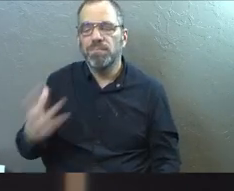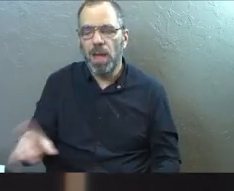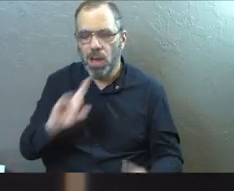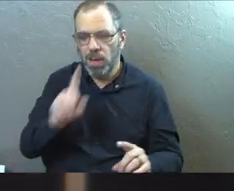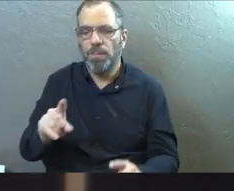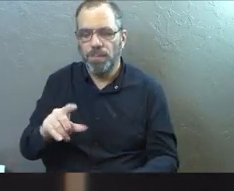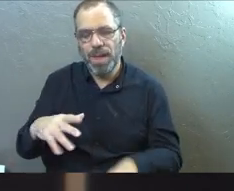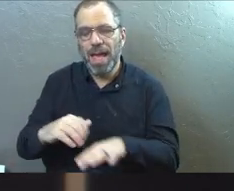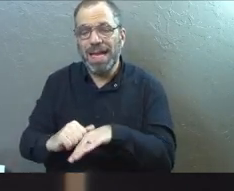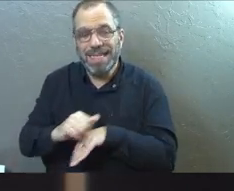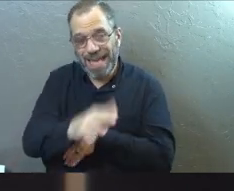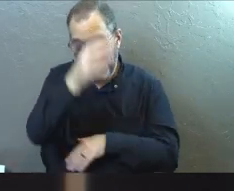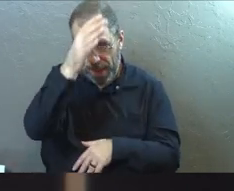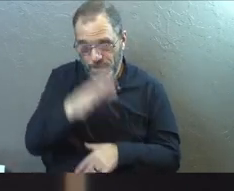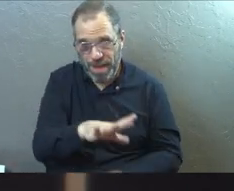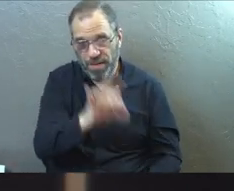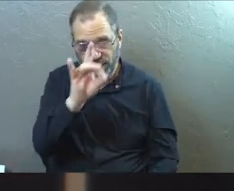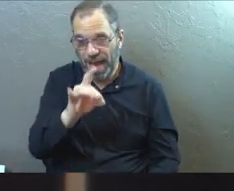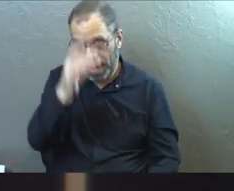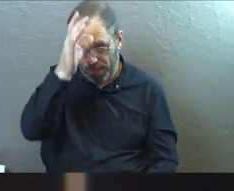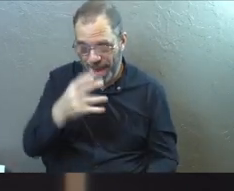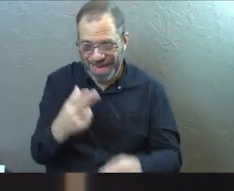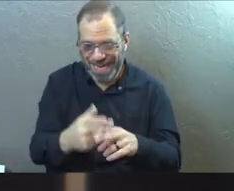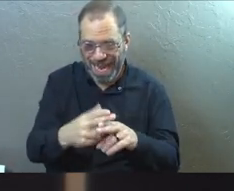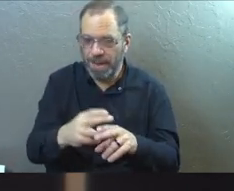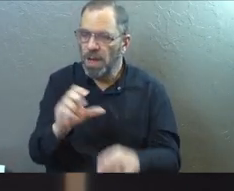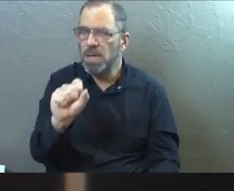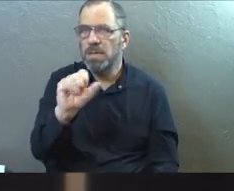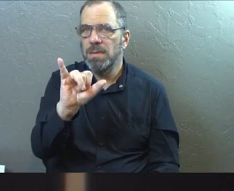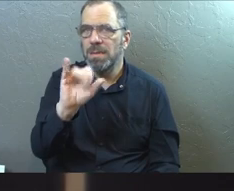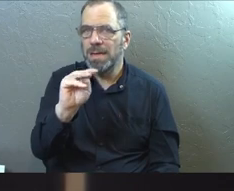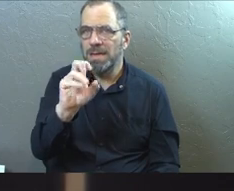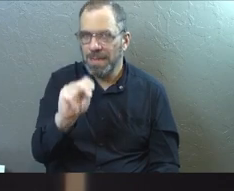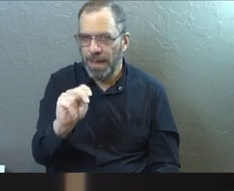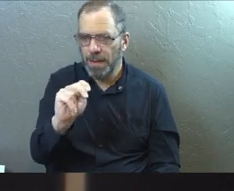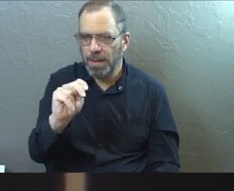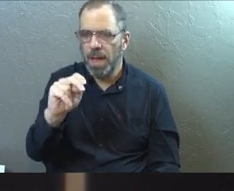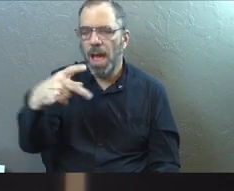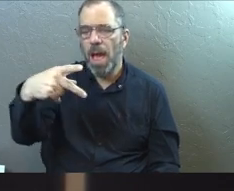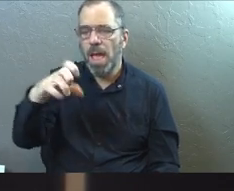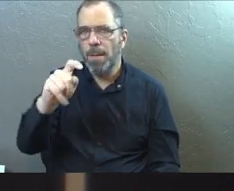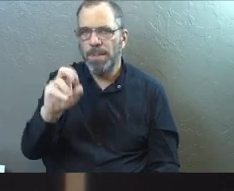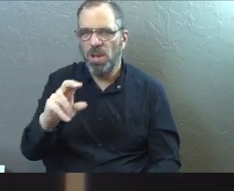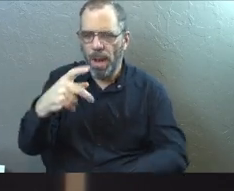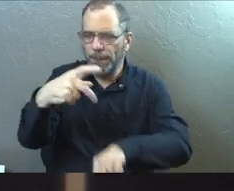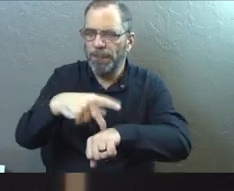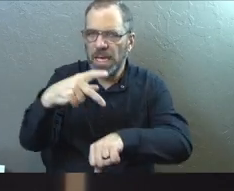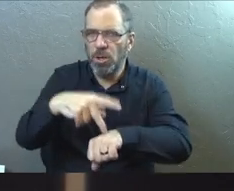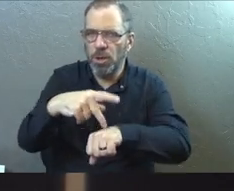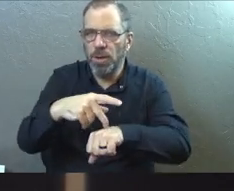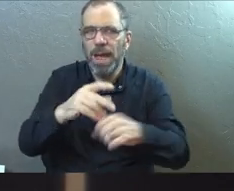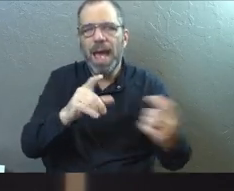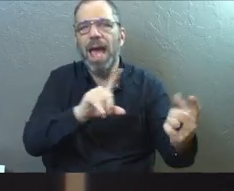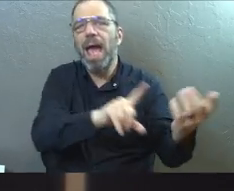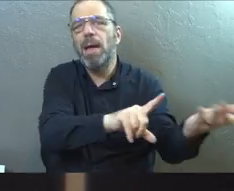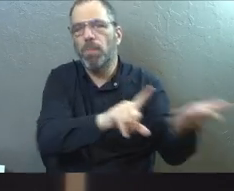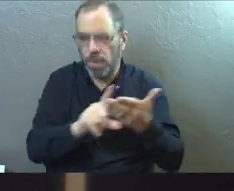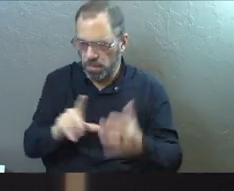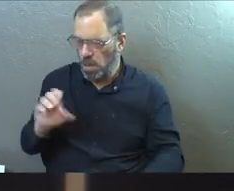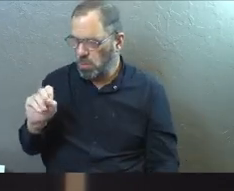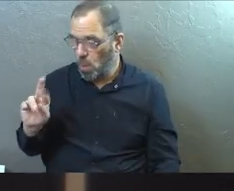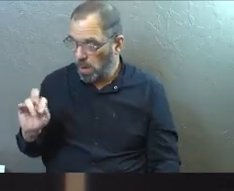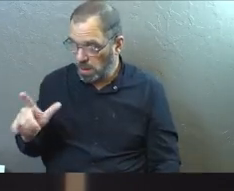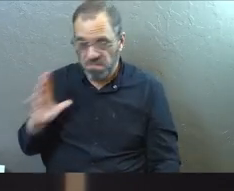a command. says, send men to find a man named Simon Peter who is in Joppa and bring him back to you. So